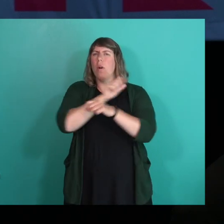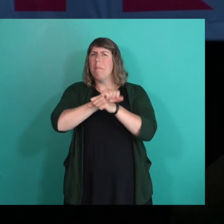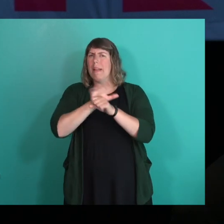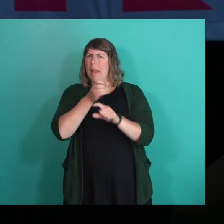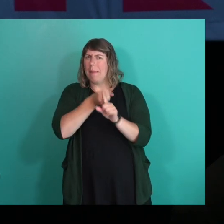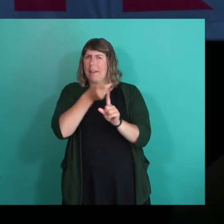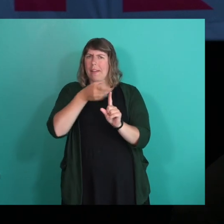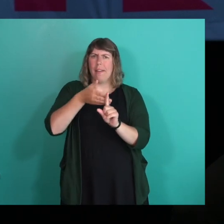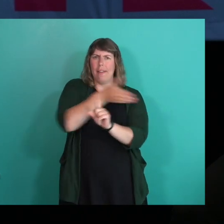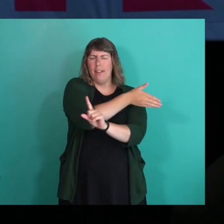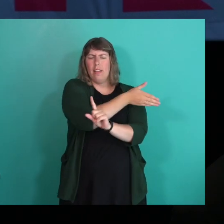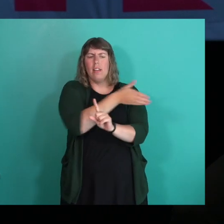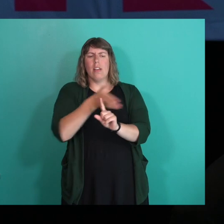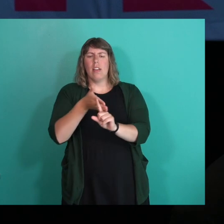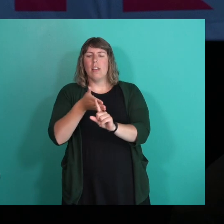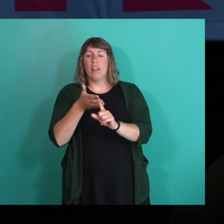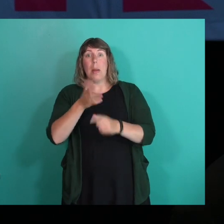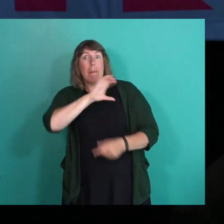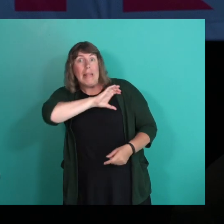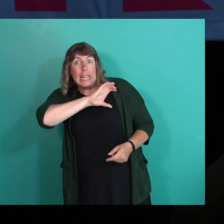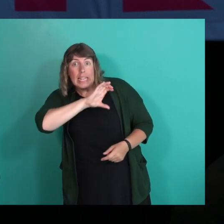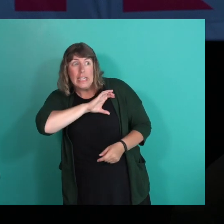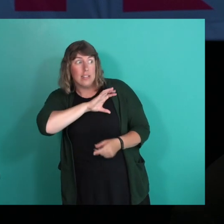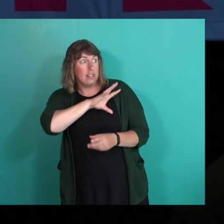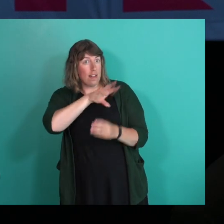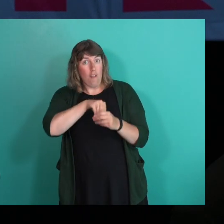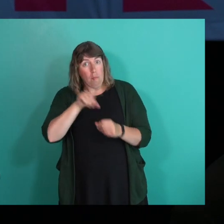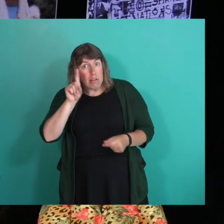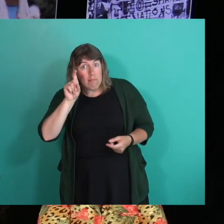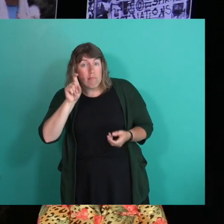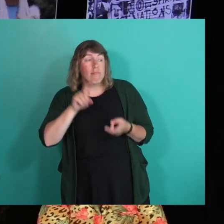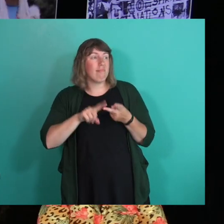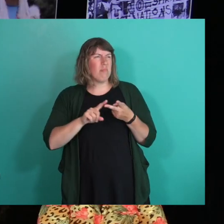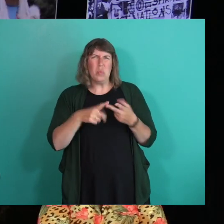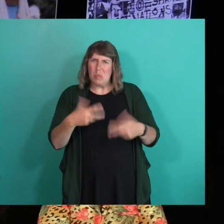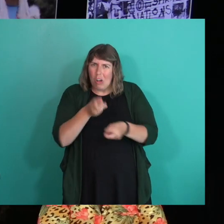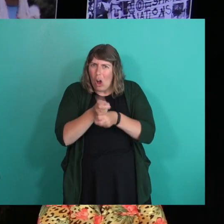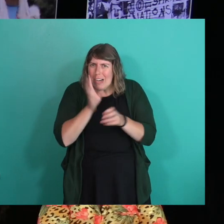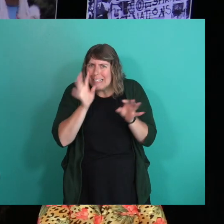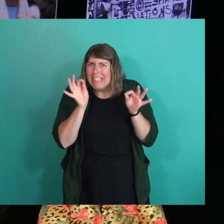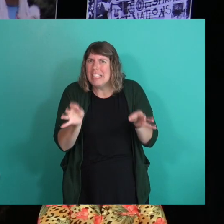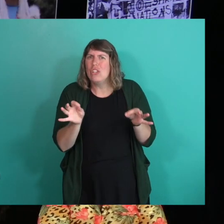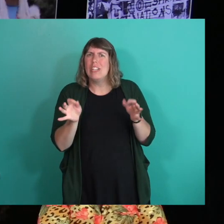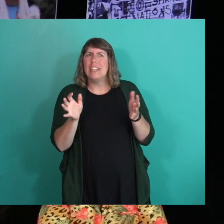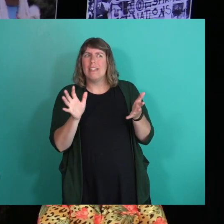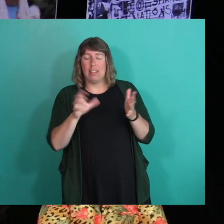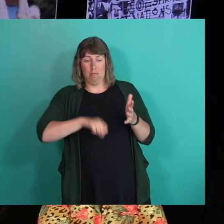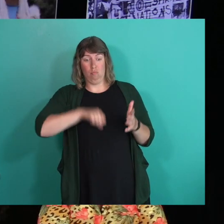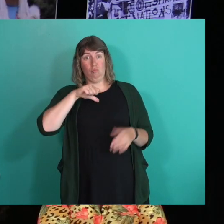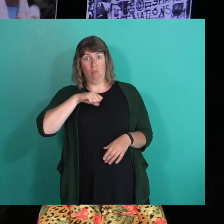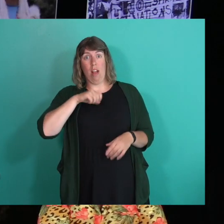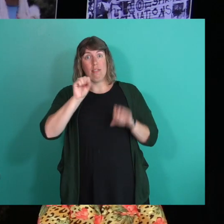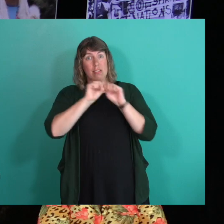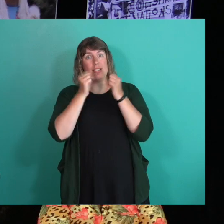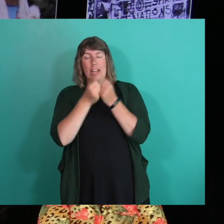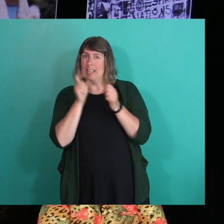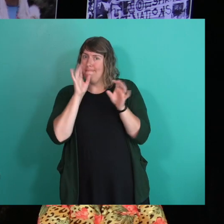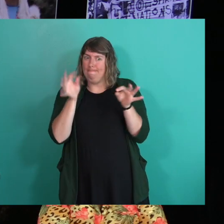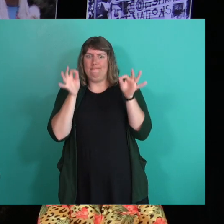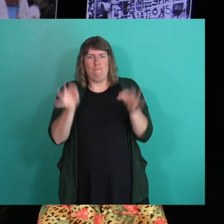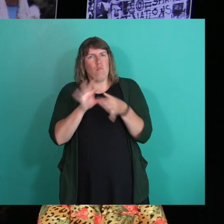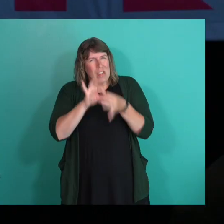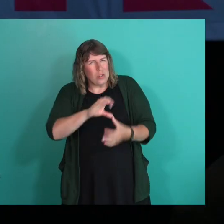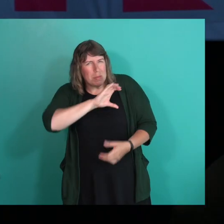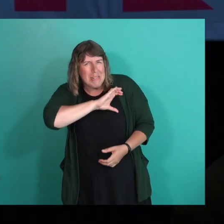was all the stuff around, around the police and the police involvement and the hard decisions that Pride Society had to make around